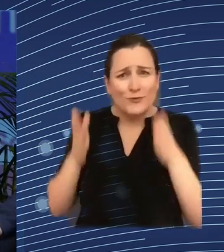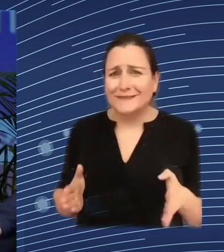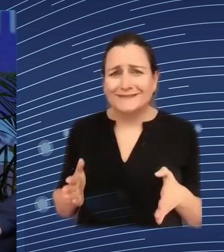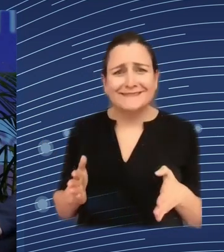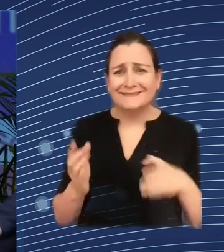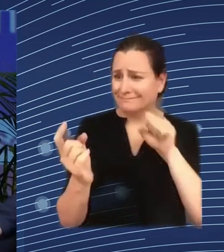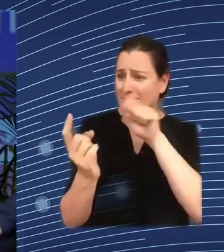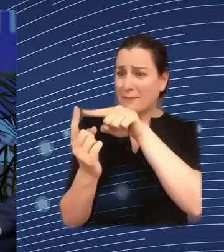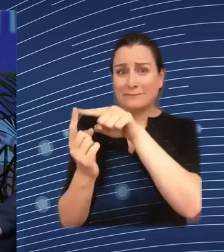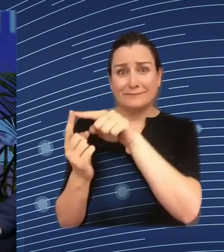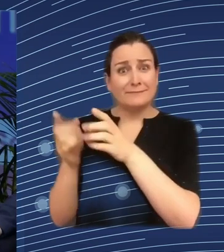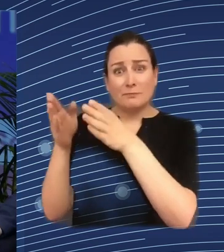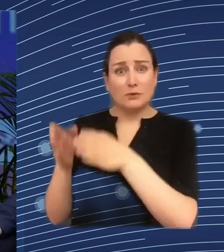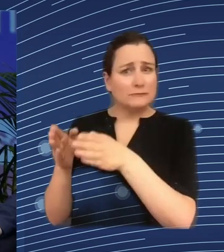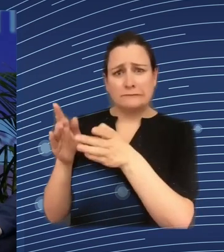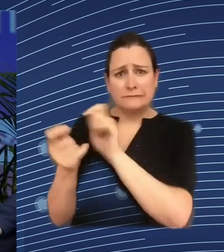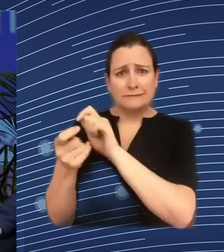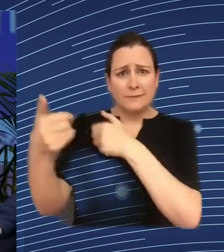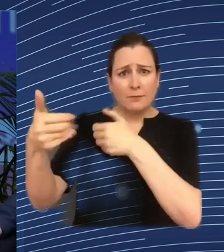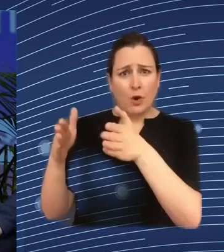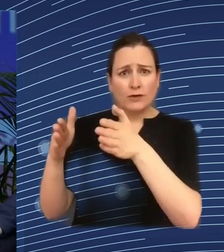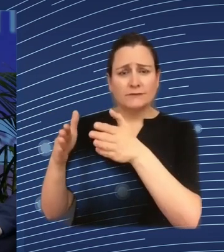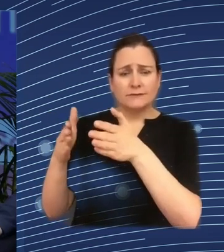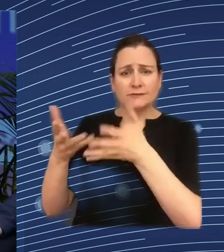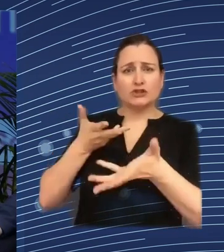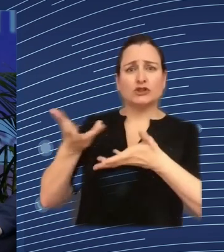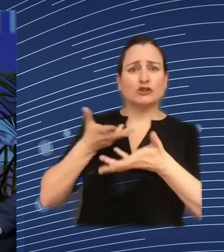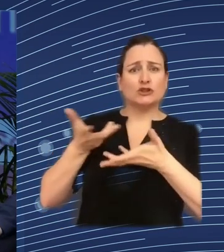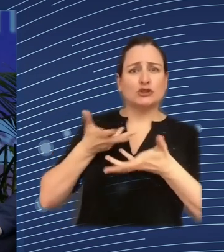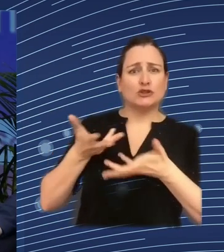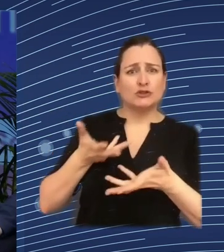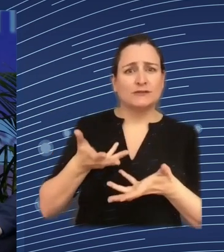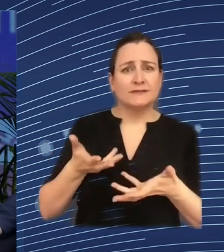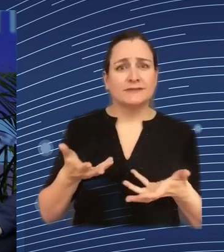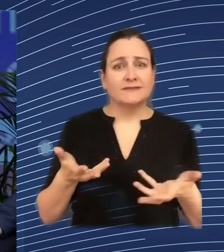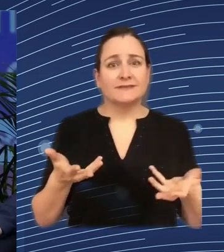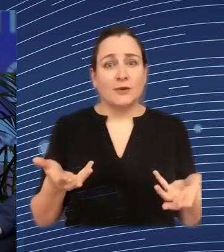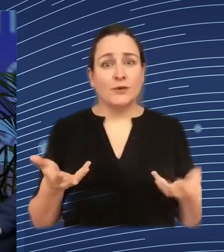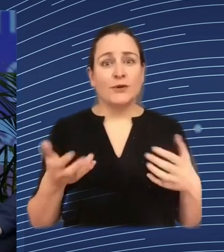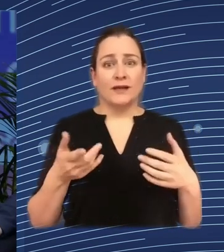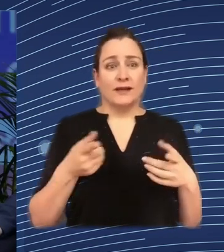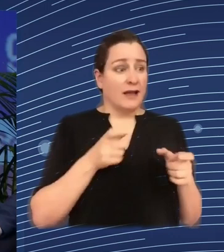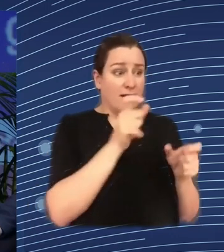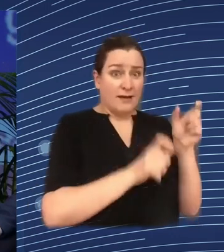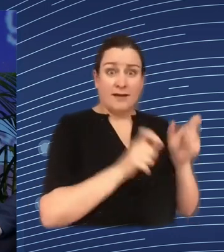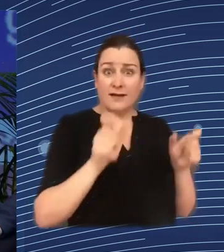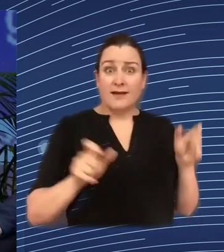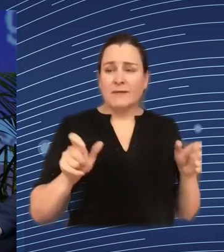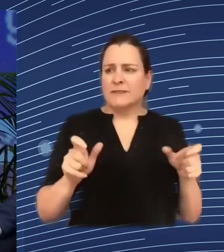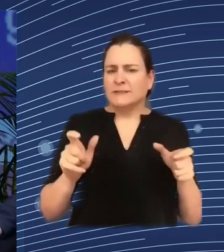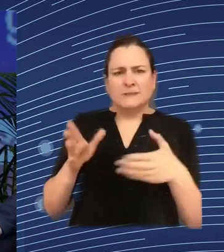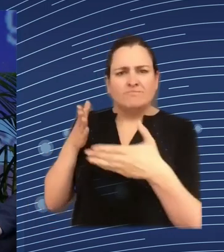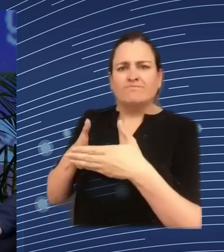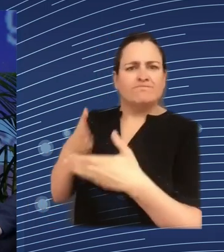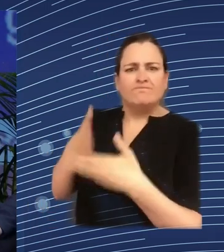to defend a couple of people who threaten suicide just to break through the NLP chatbots and then the licensing authority